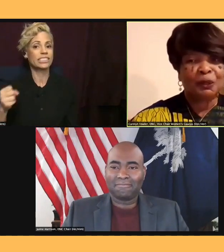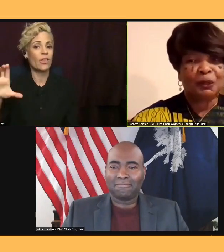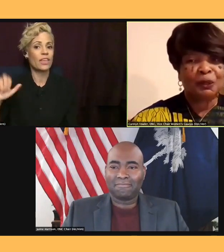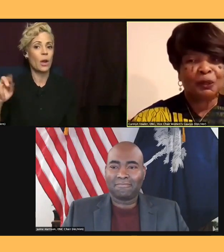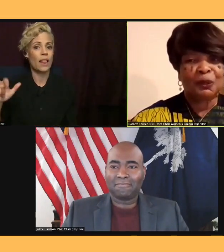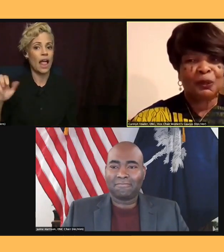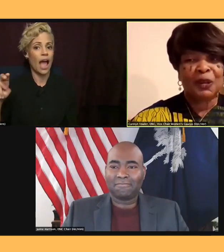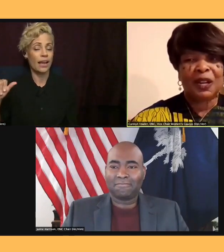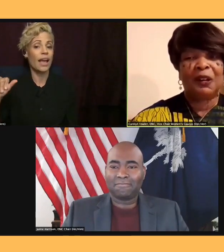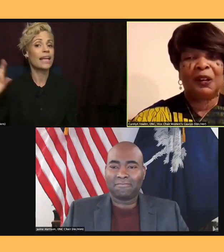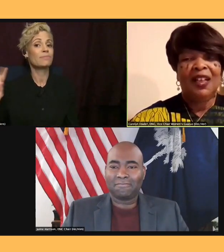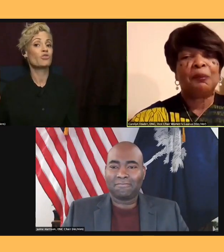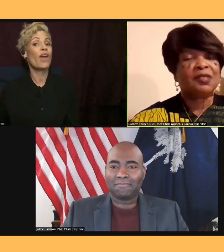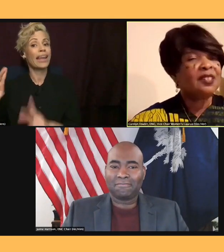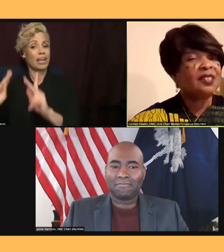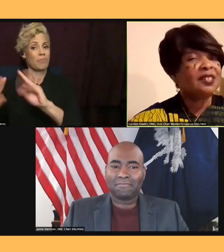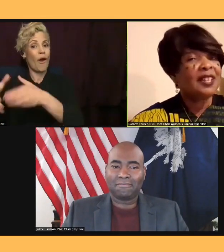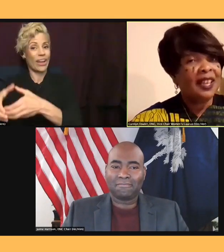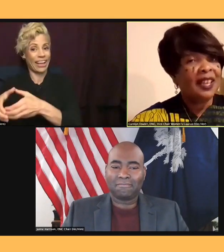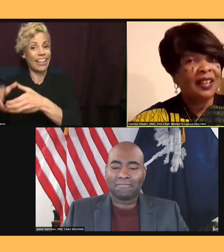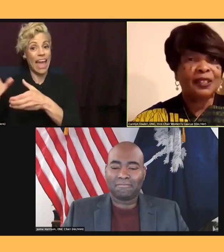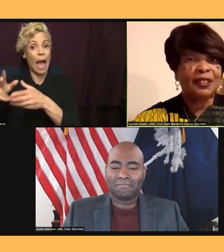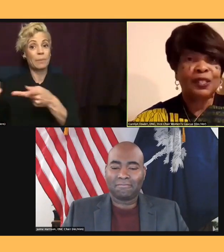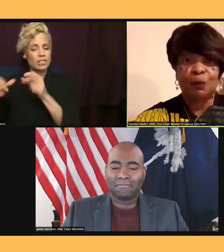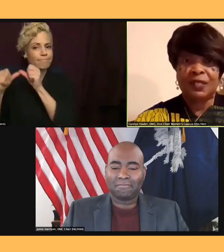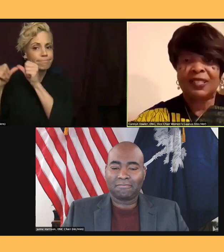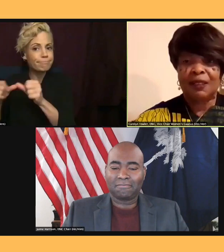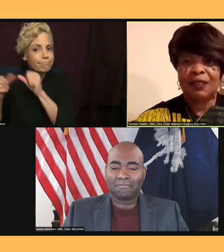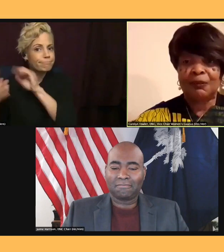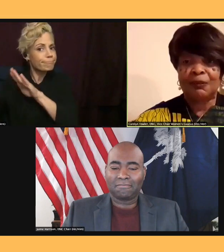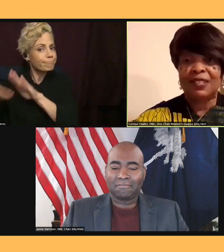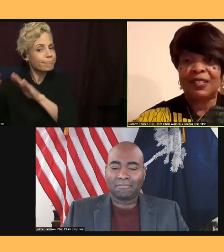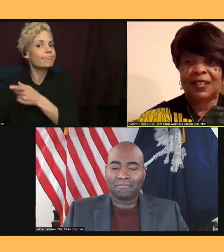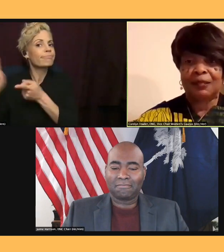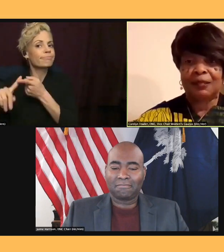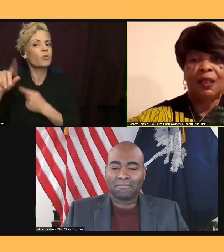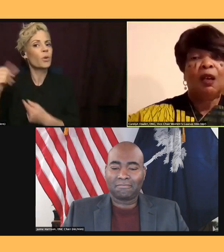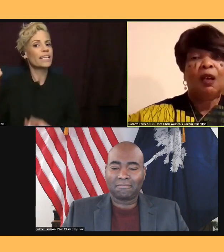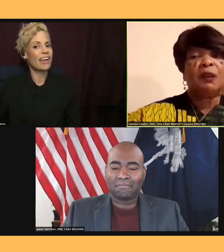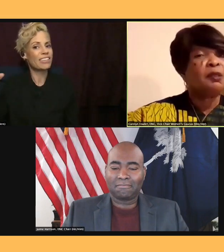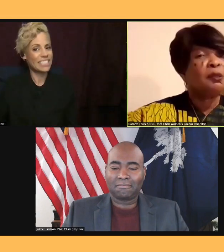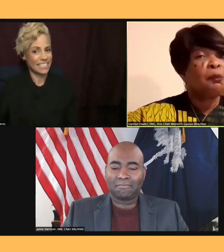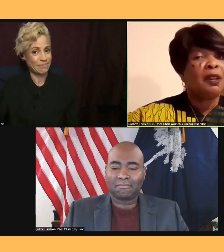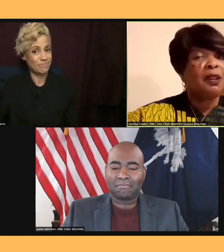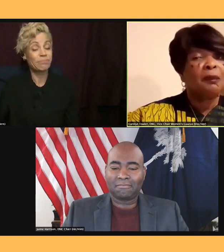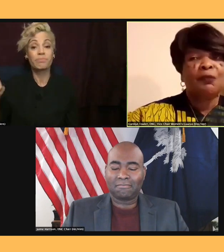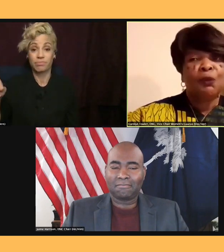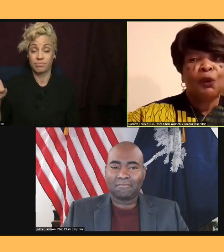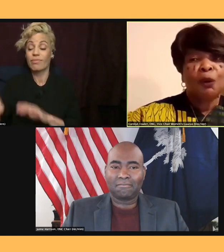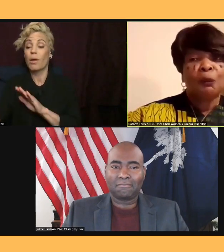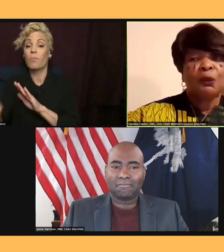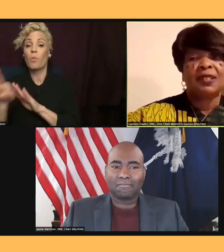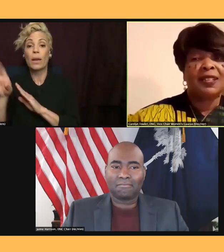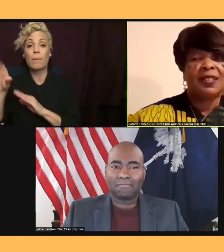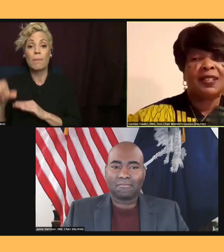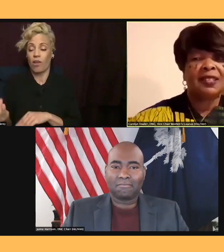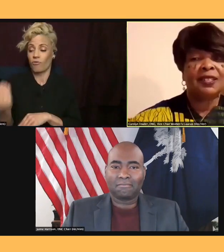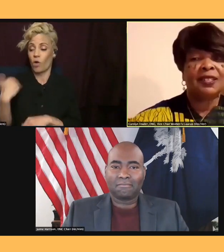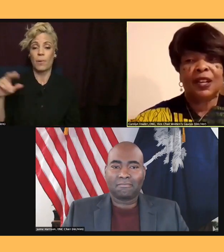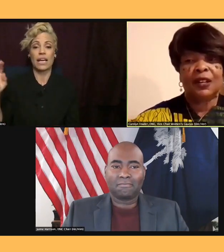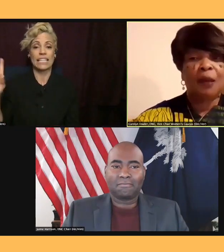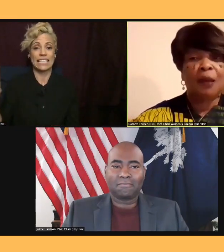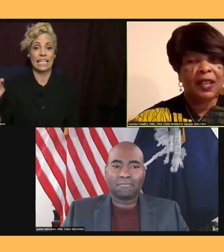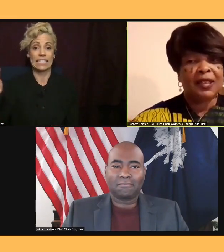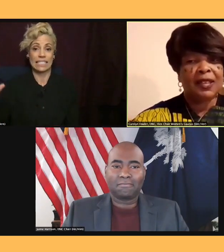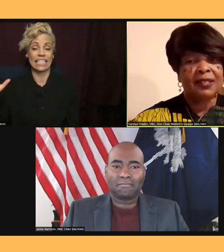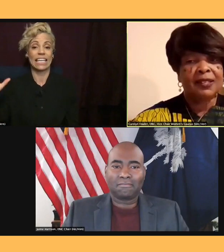a position he held until 2017. When he was appointed by former DNC Chair Tom Perez as